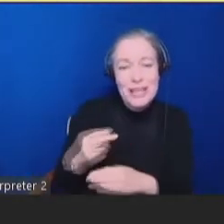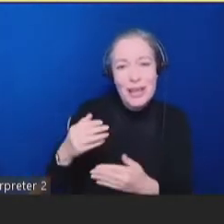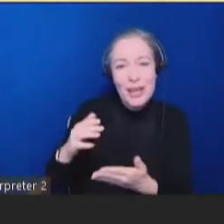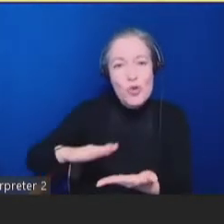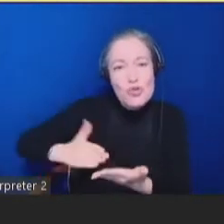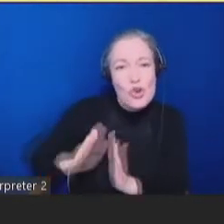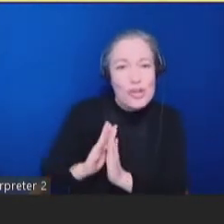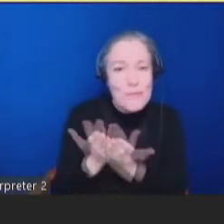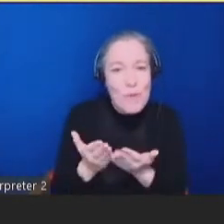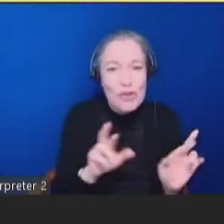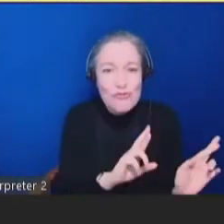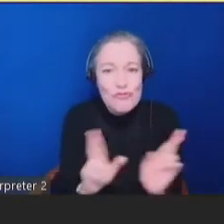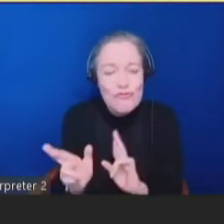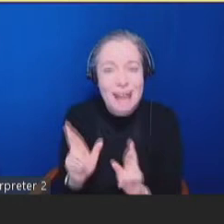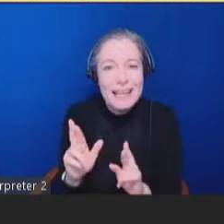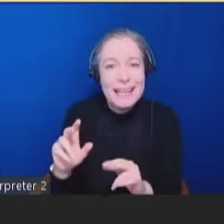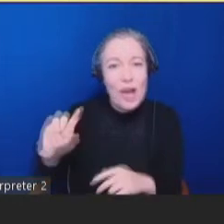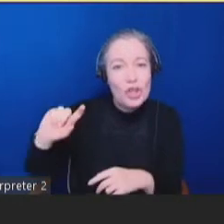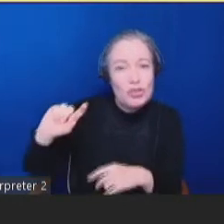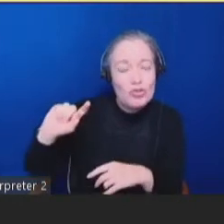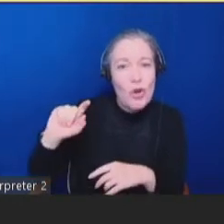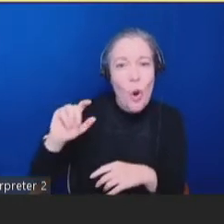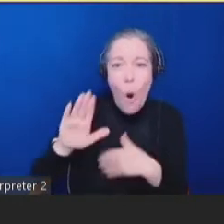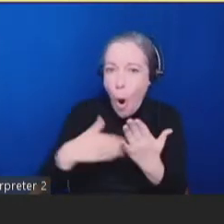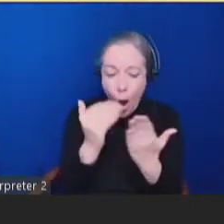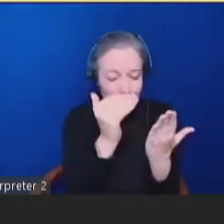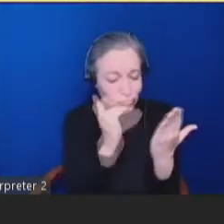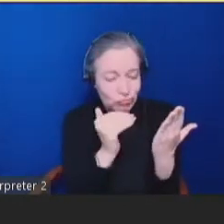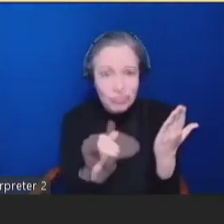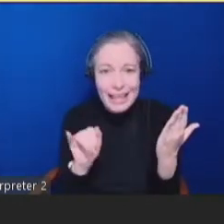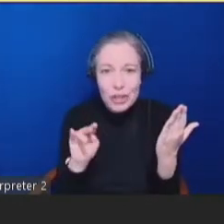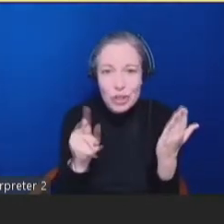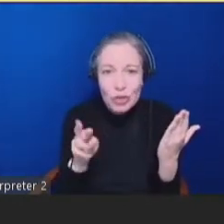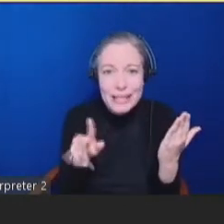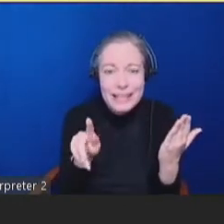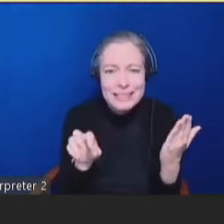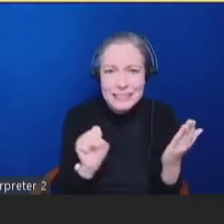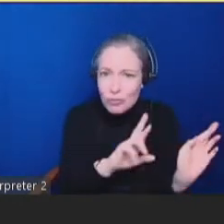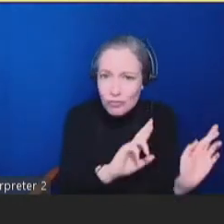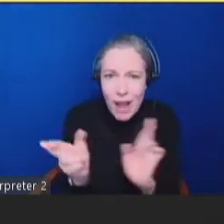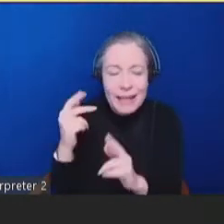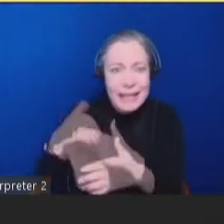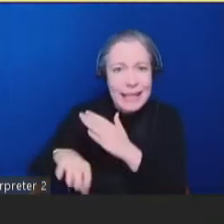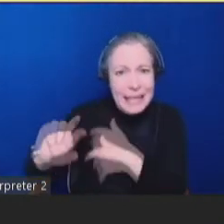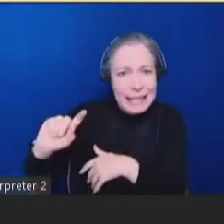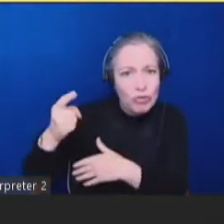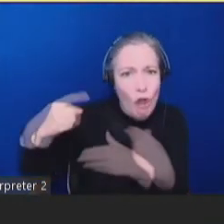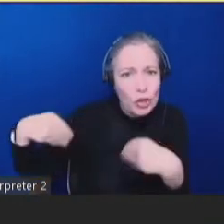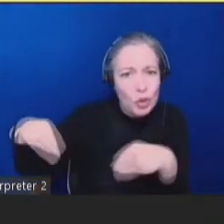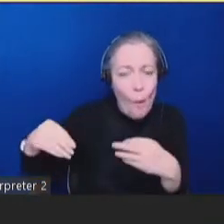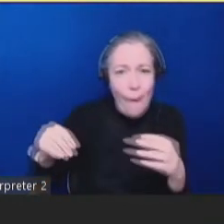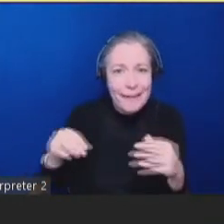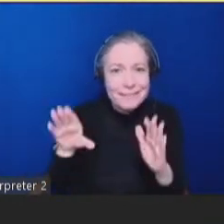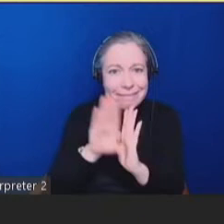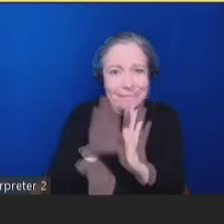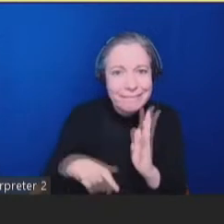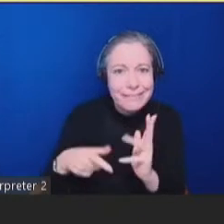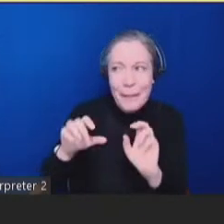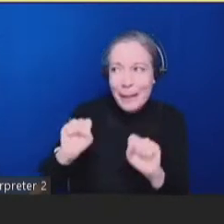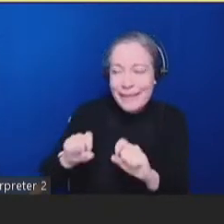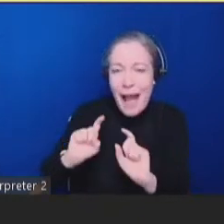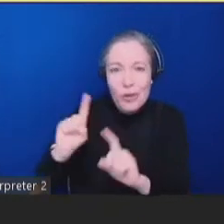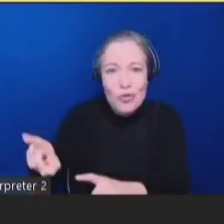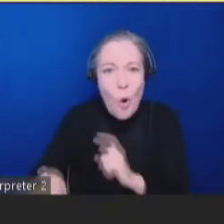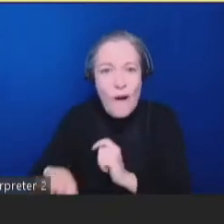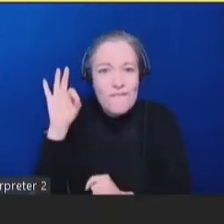meals are healthier options than what an individual might have at home. Typically, vaccines will be offered at the back of the